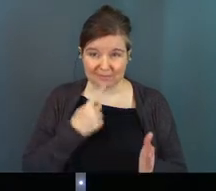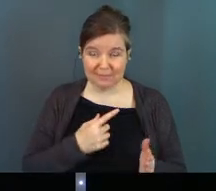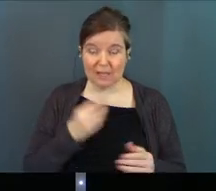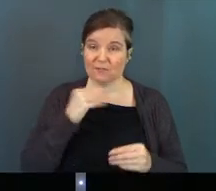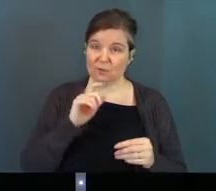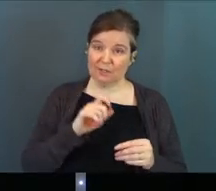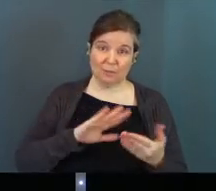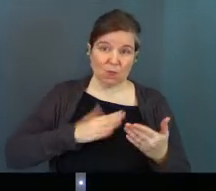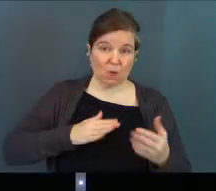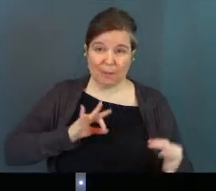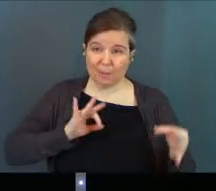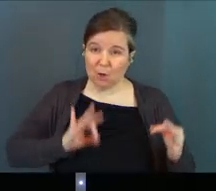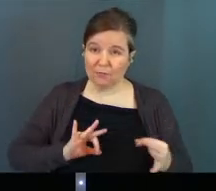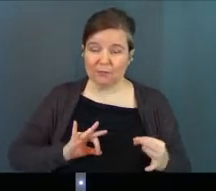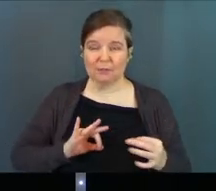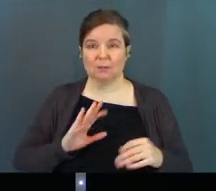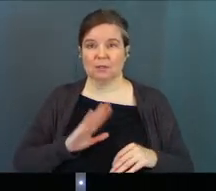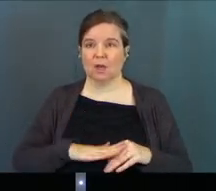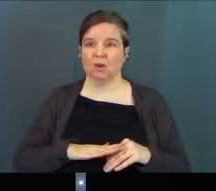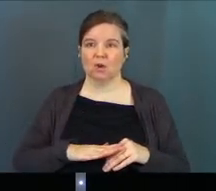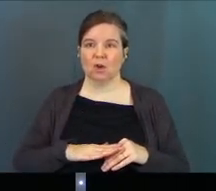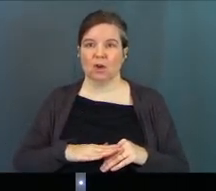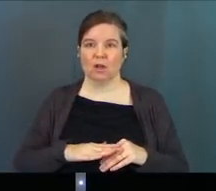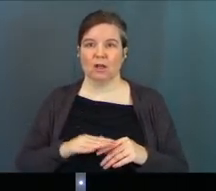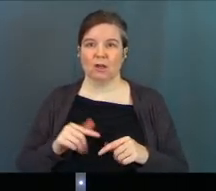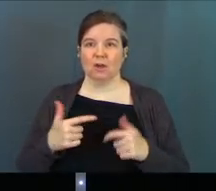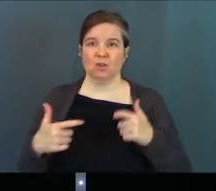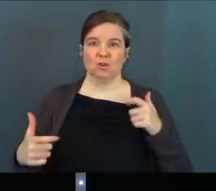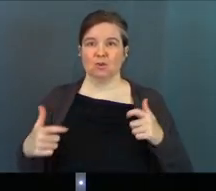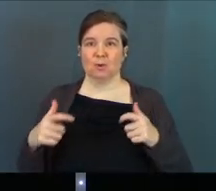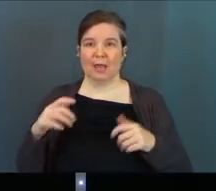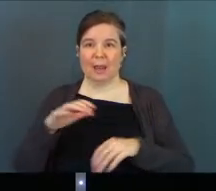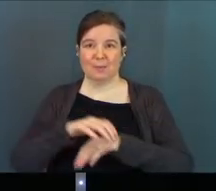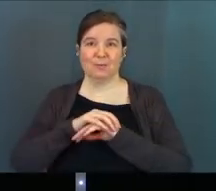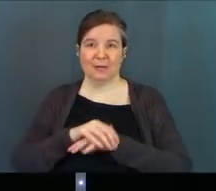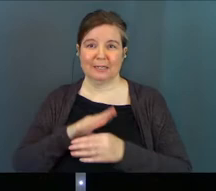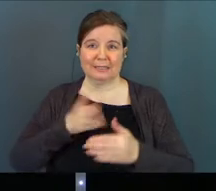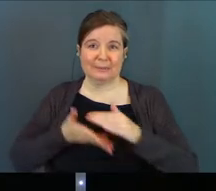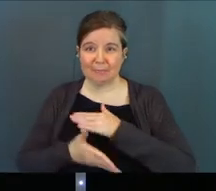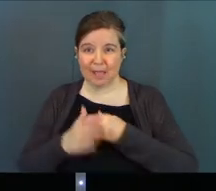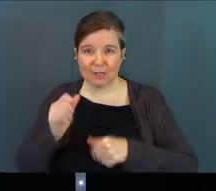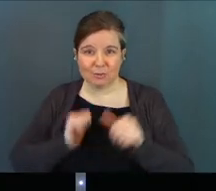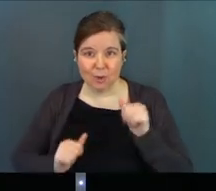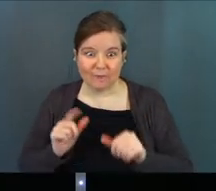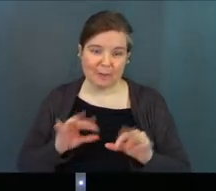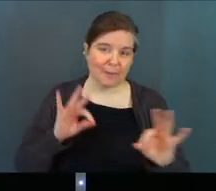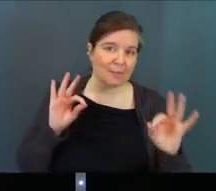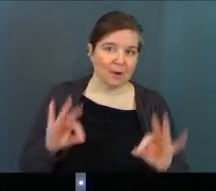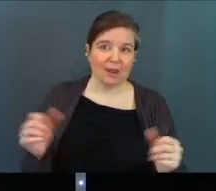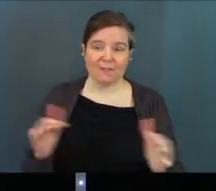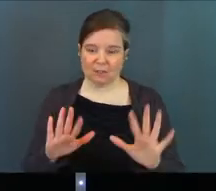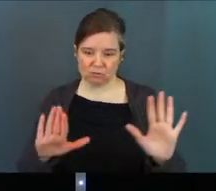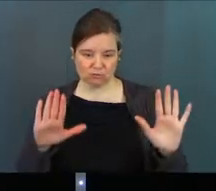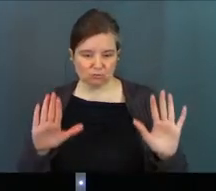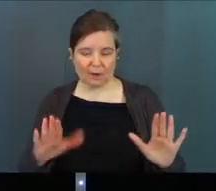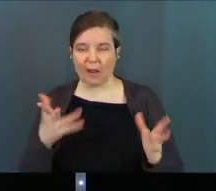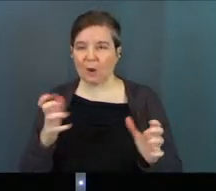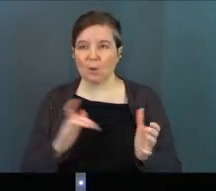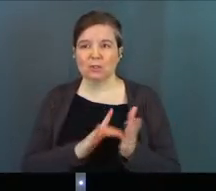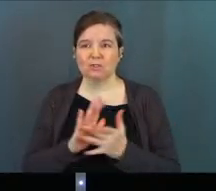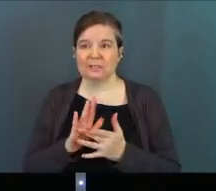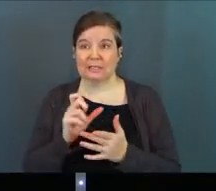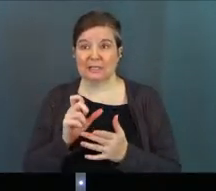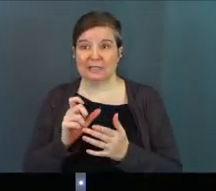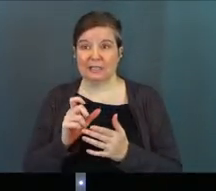Like, the food needs to be cooked perfectly. It's like you're on, you know, the great British baking show. Like, it's got to be perfect, okay? We got to make sure everything is great. I don't want,